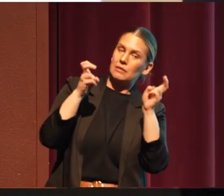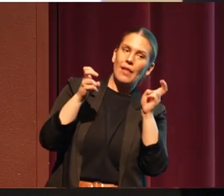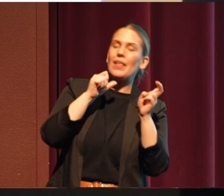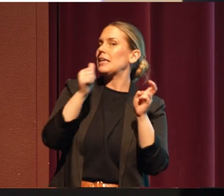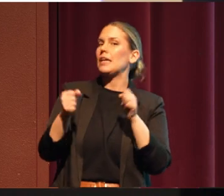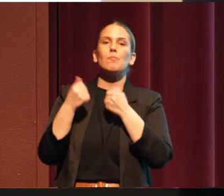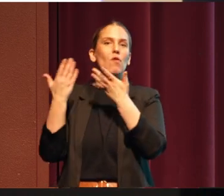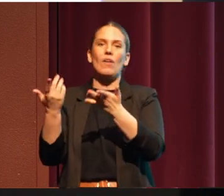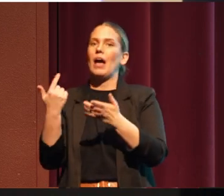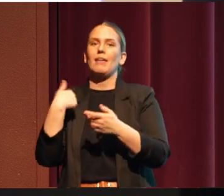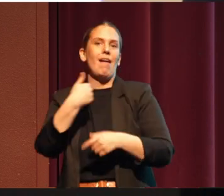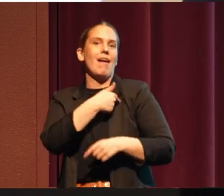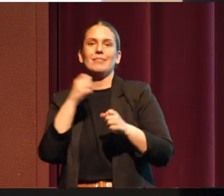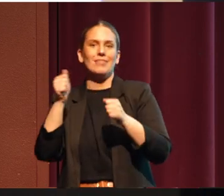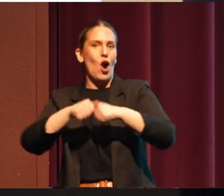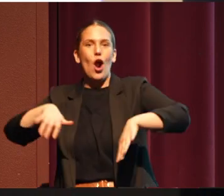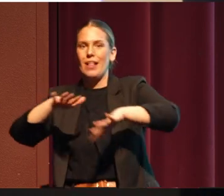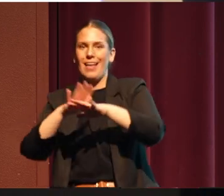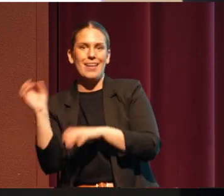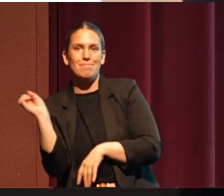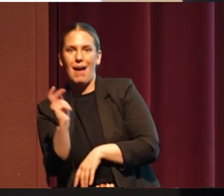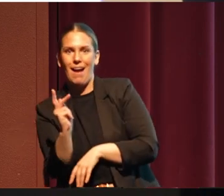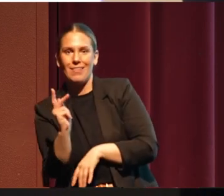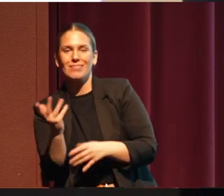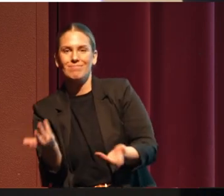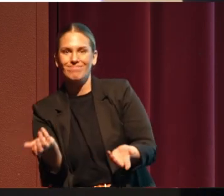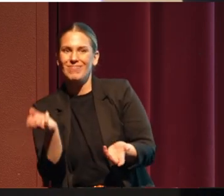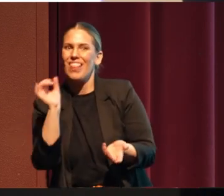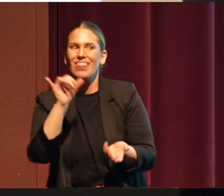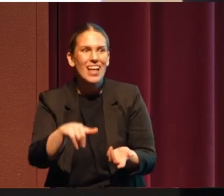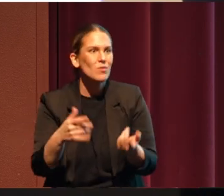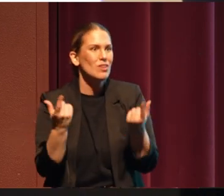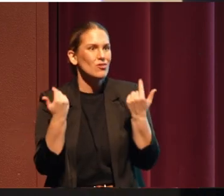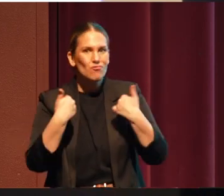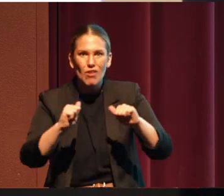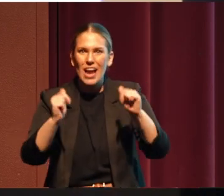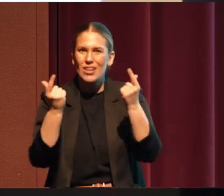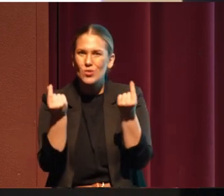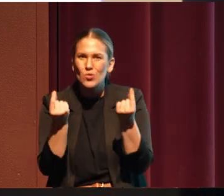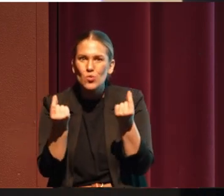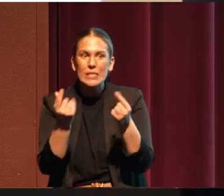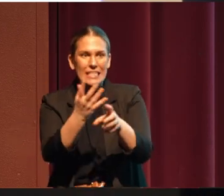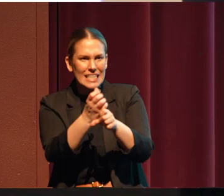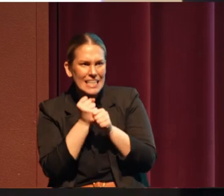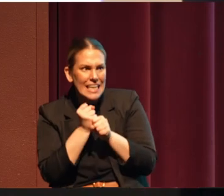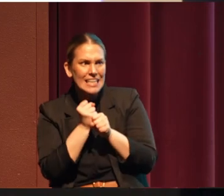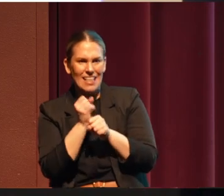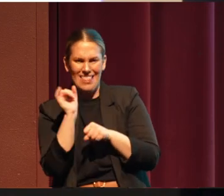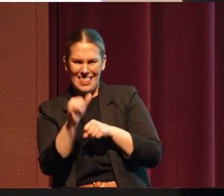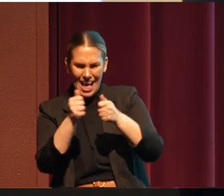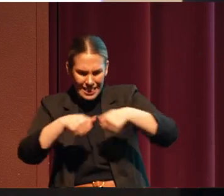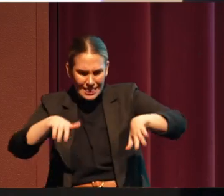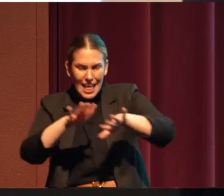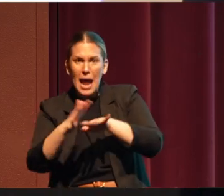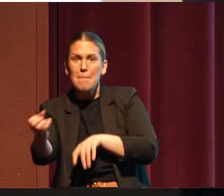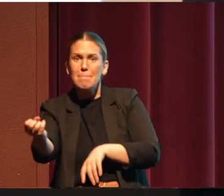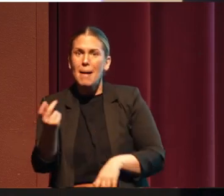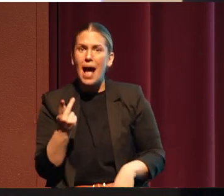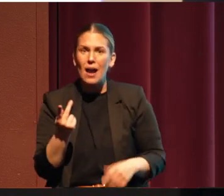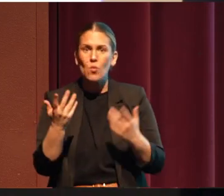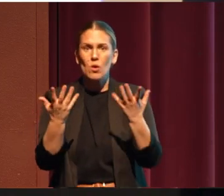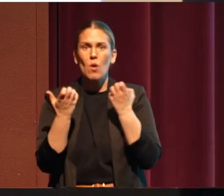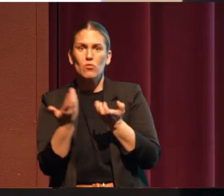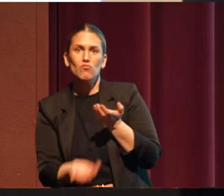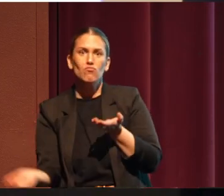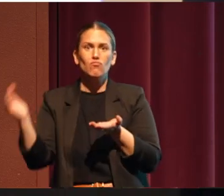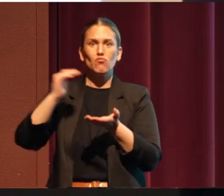today, that is one of our major issues that we do, that we try to get the land back. Because we want to restore it